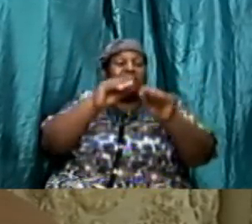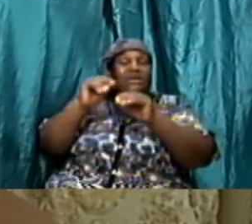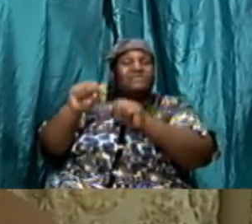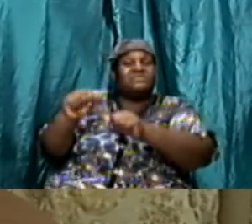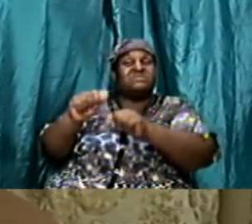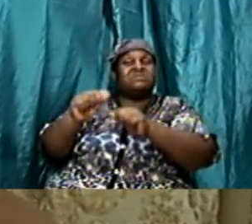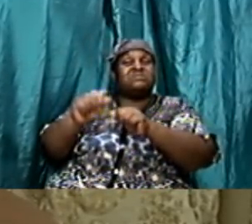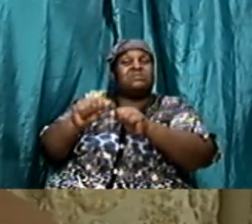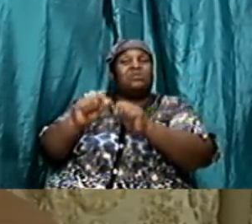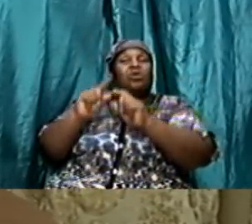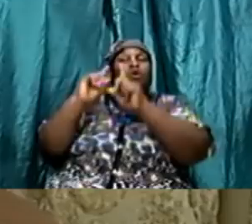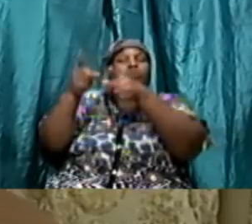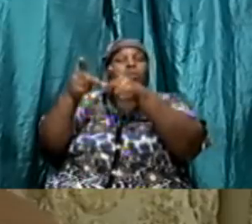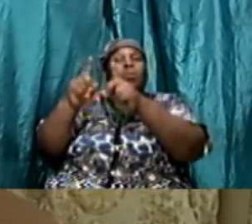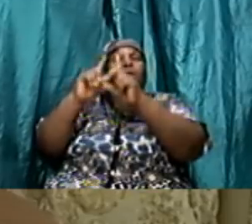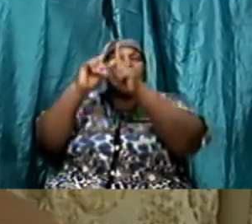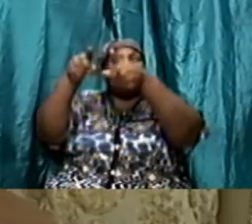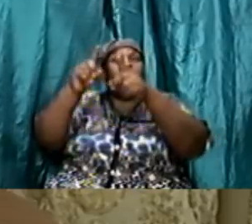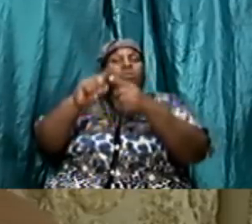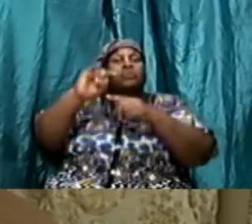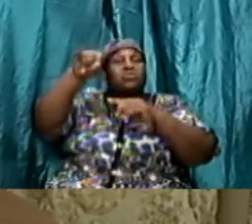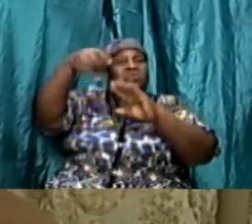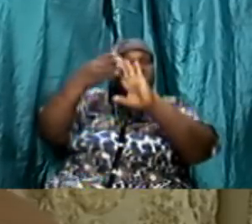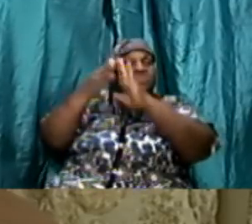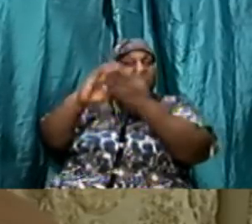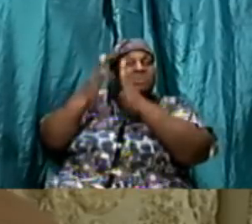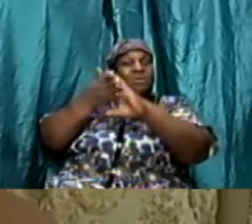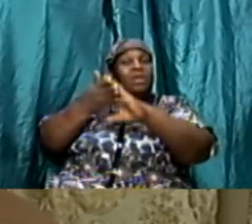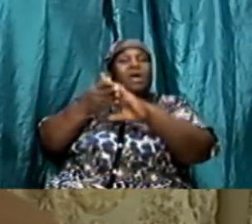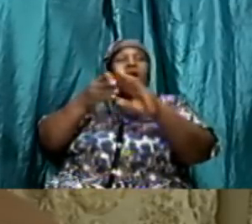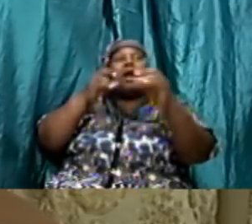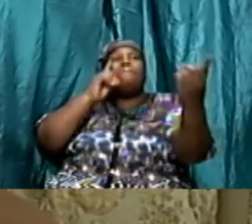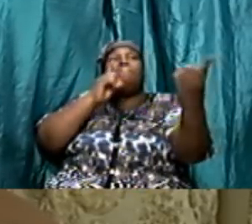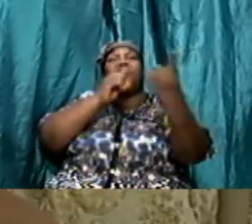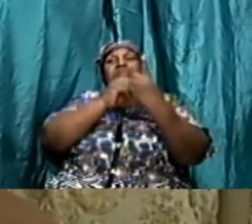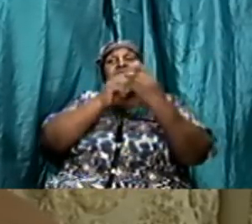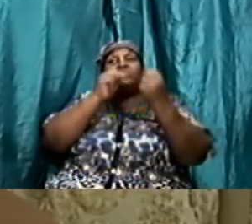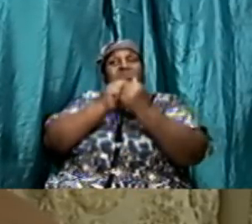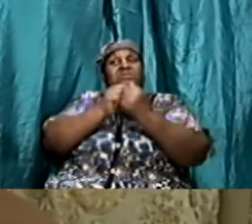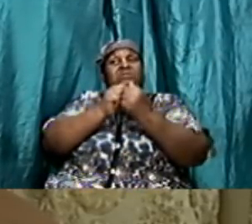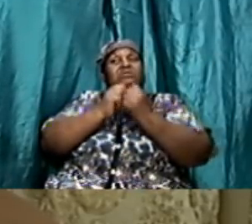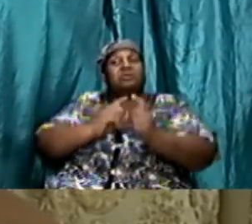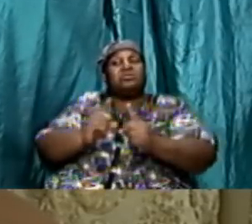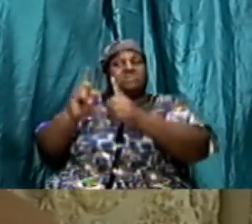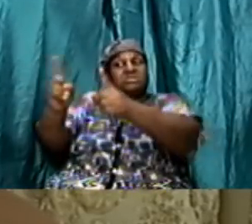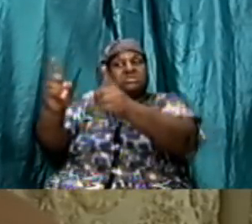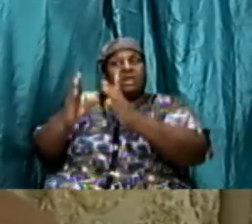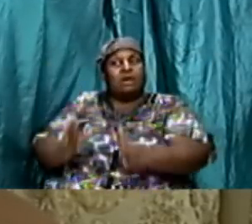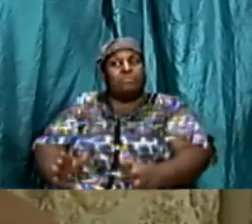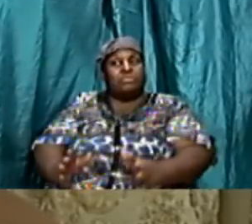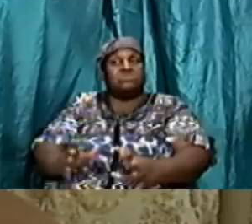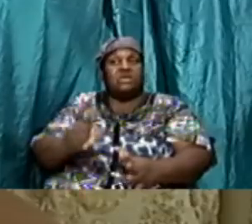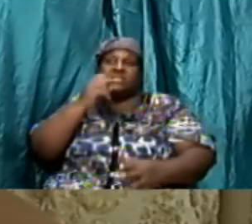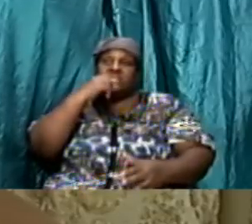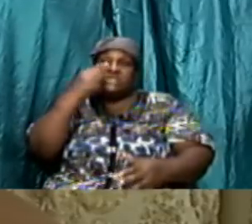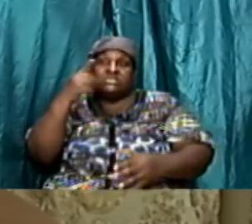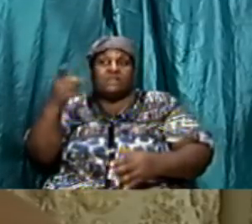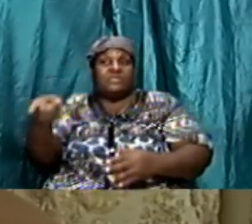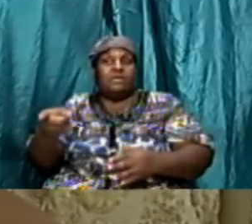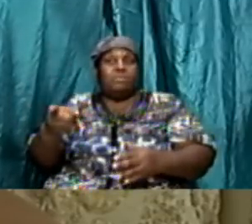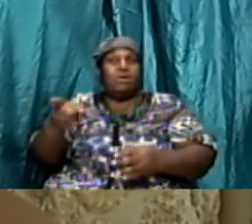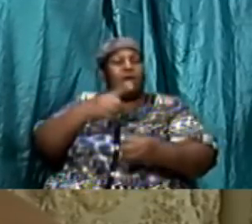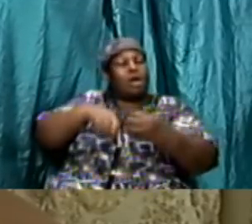antioch and he went up to jerusalem and he met with the disciples and he brought the issue about these judaizers